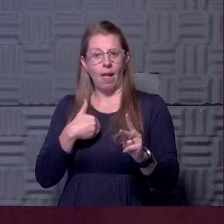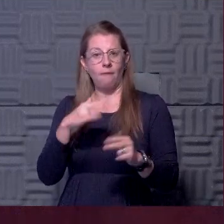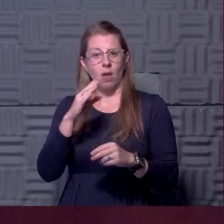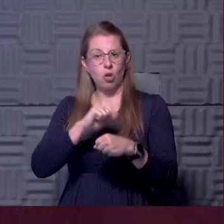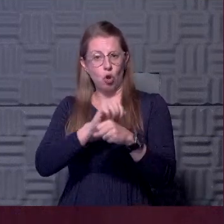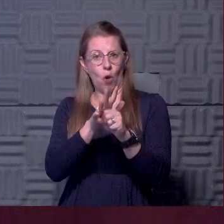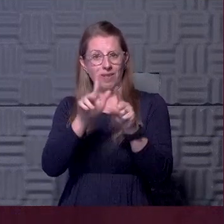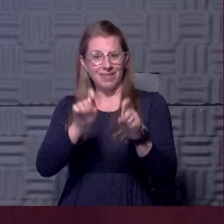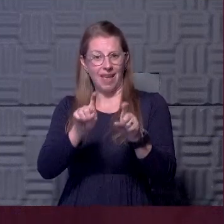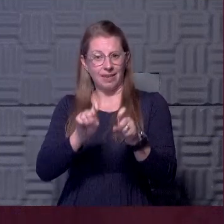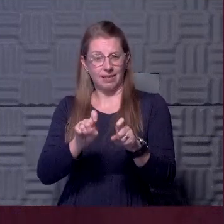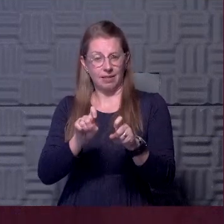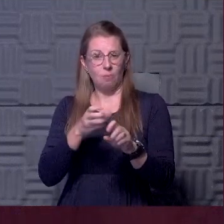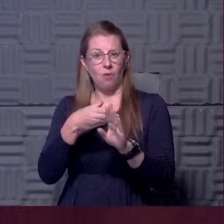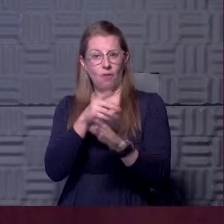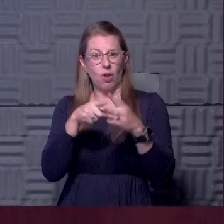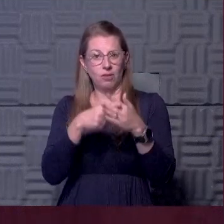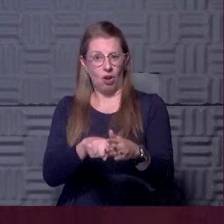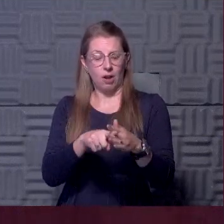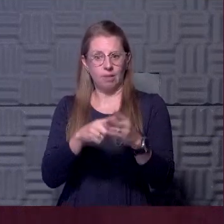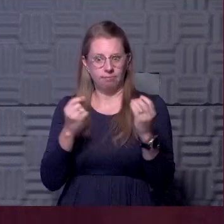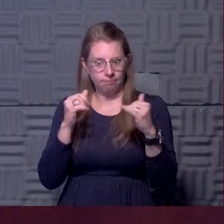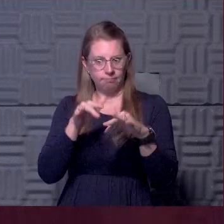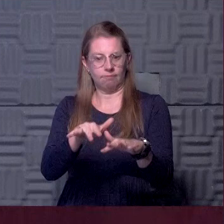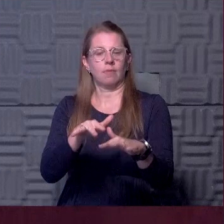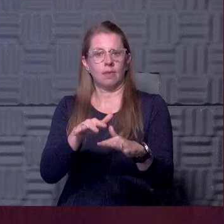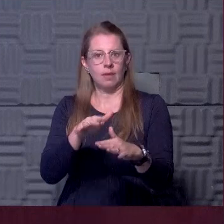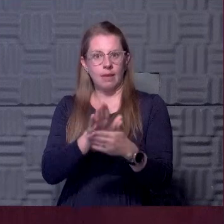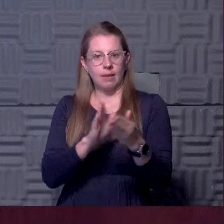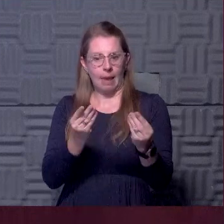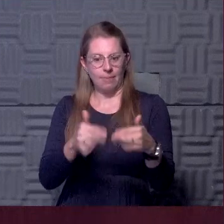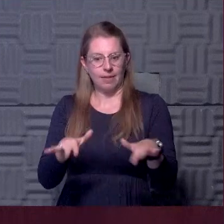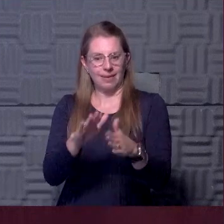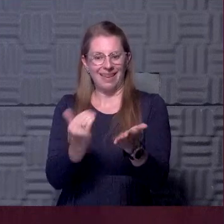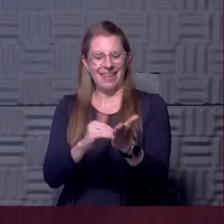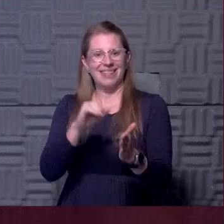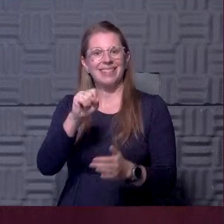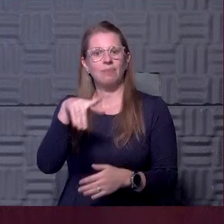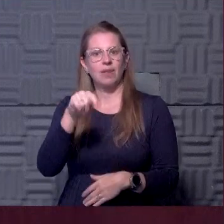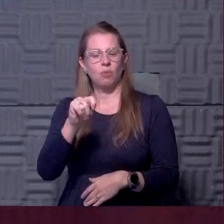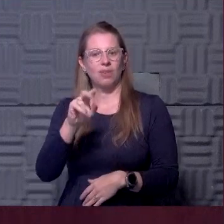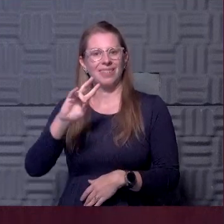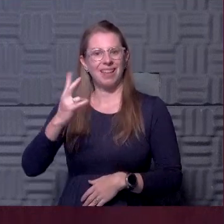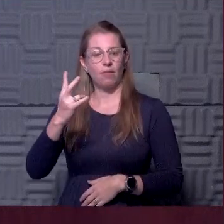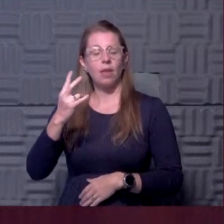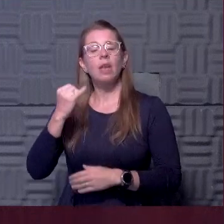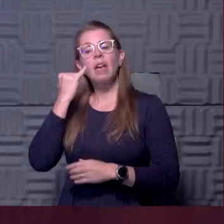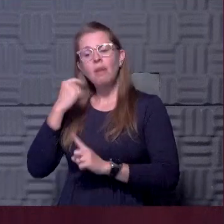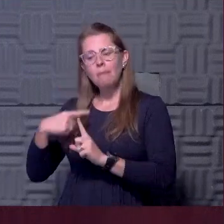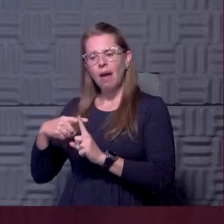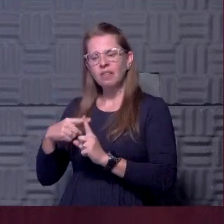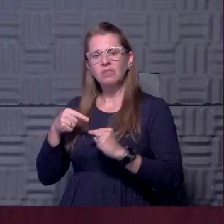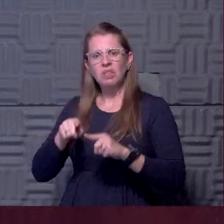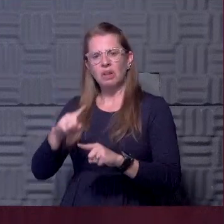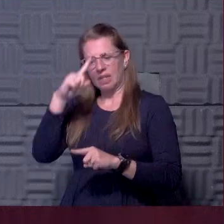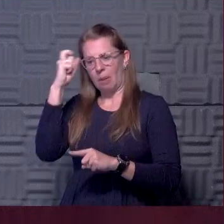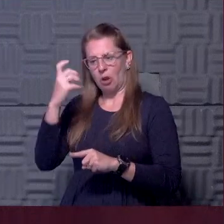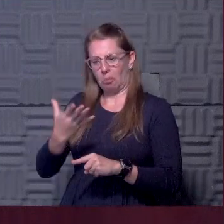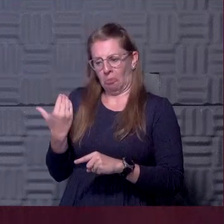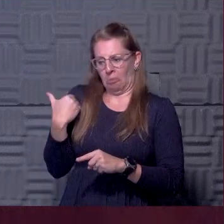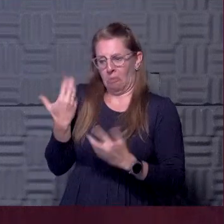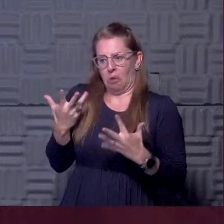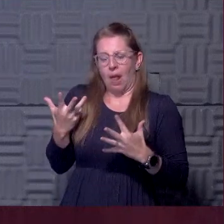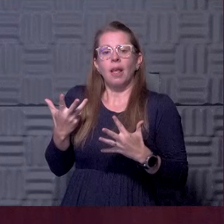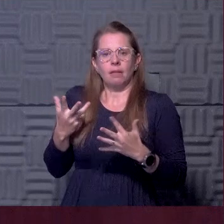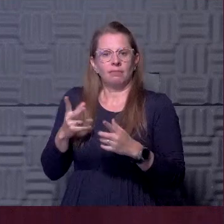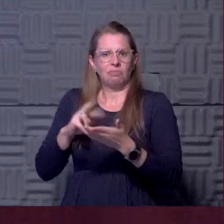returning to campus on September 7th, with some minor exceptions for those that maybe have tested positive in the past over the summer. But the